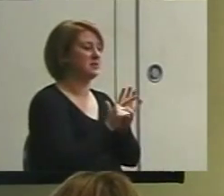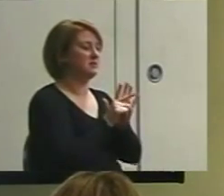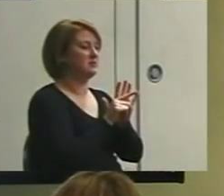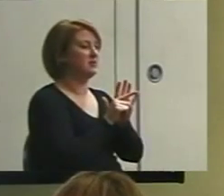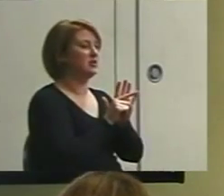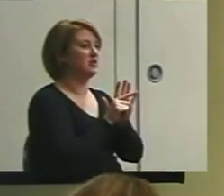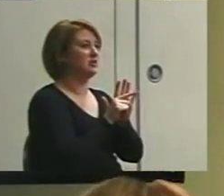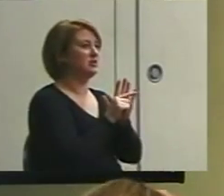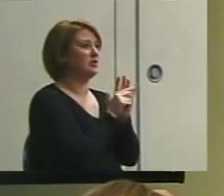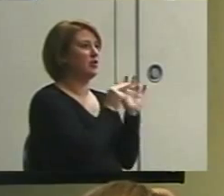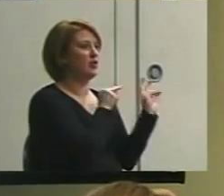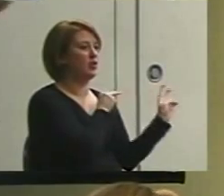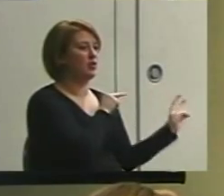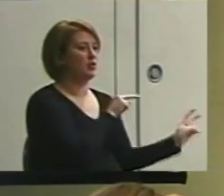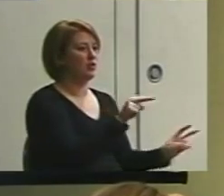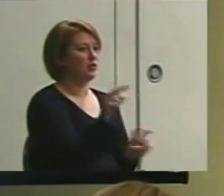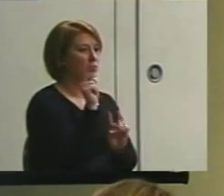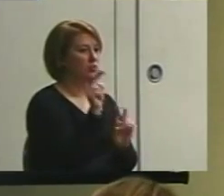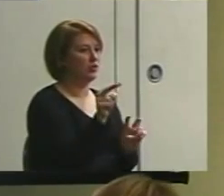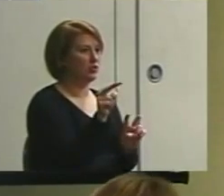It's buzzing for me 15 minutes.